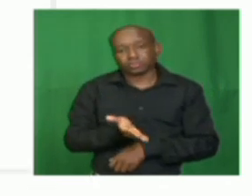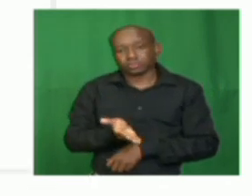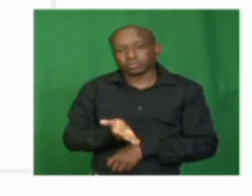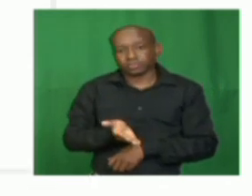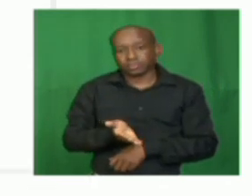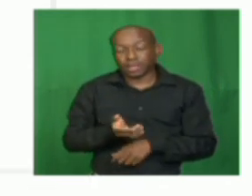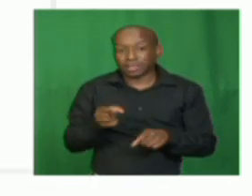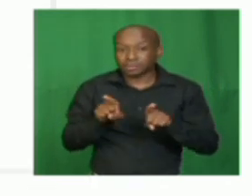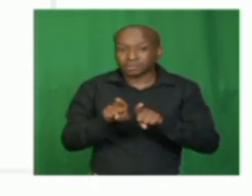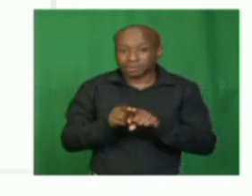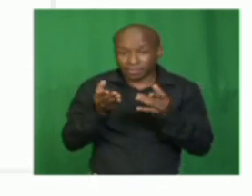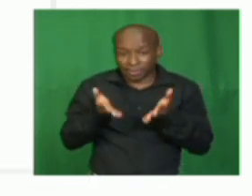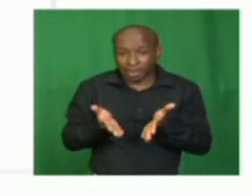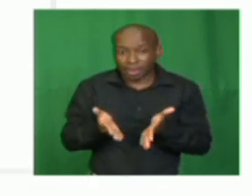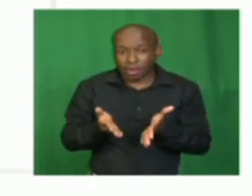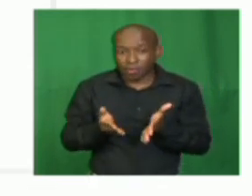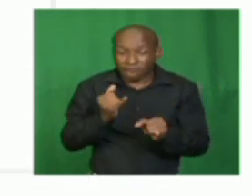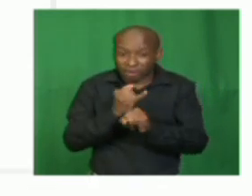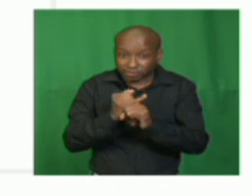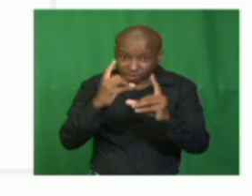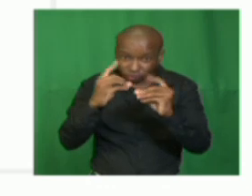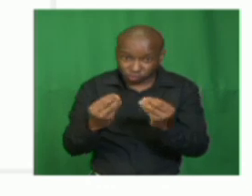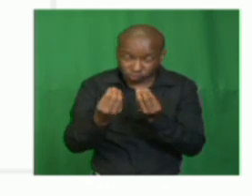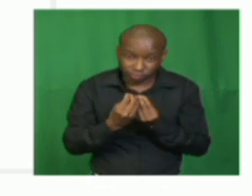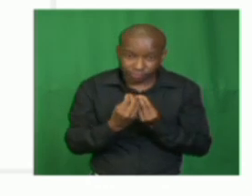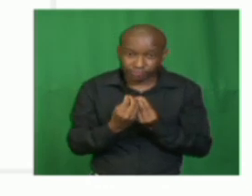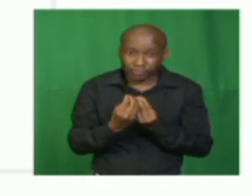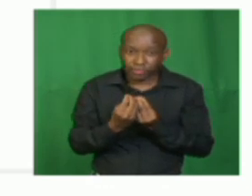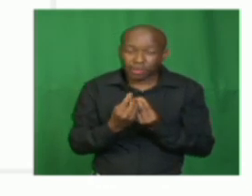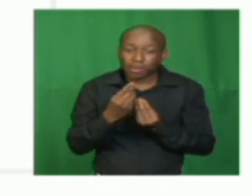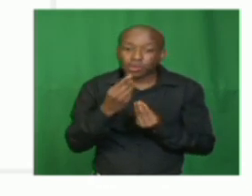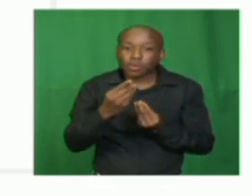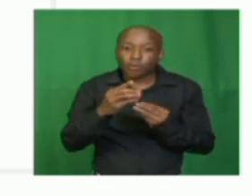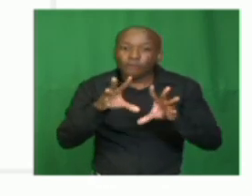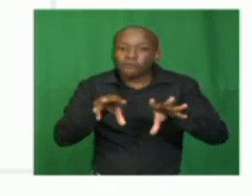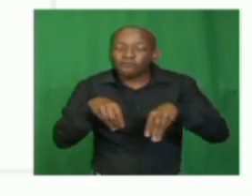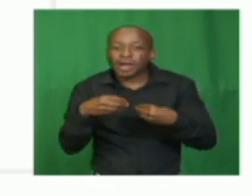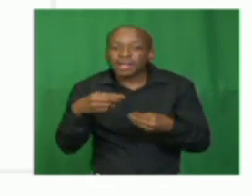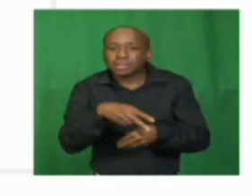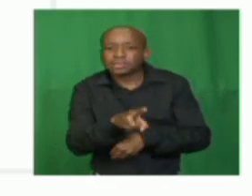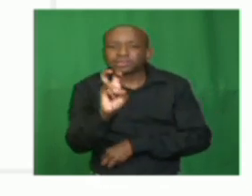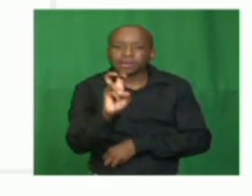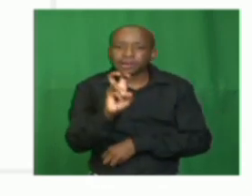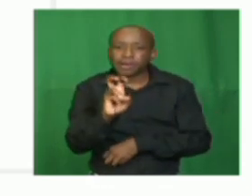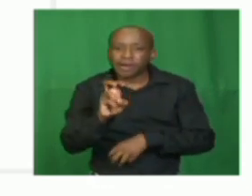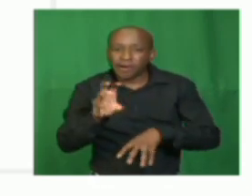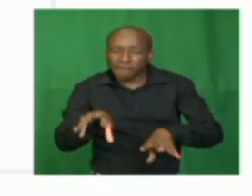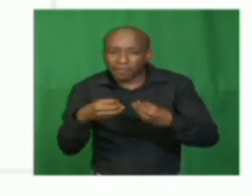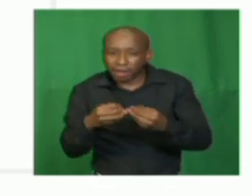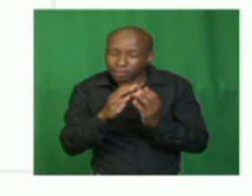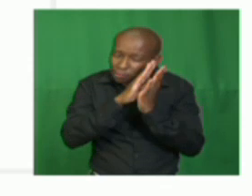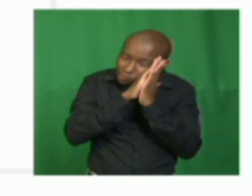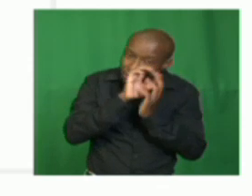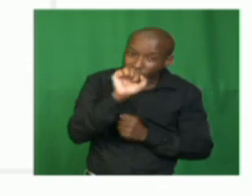is a scenario that we must do quickly with you. You found a live snake in the bedroom.